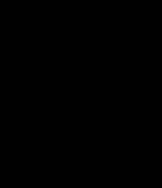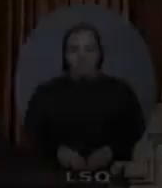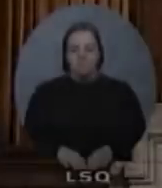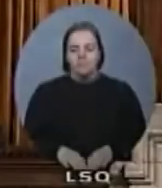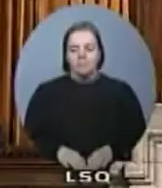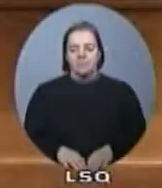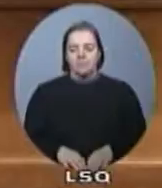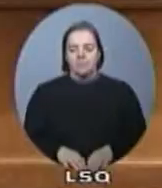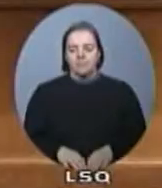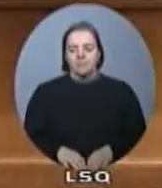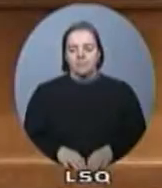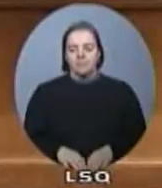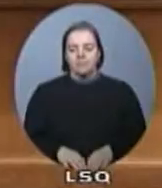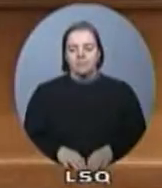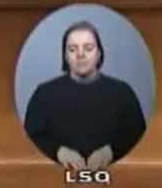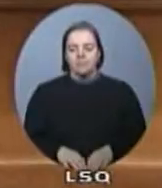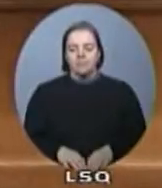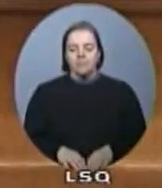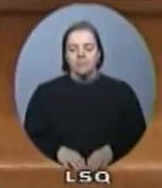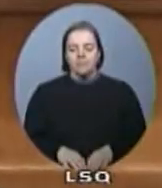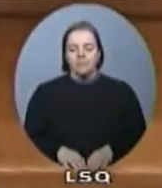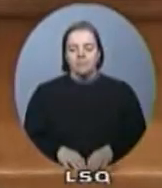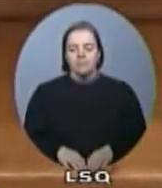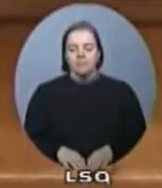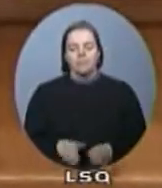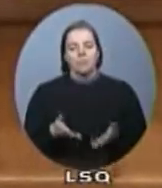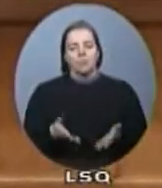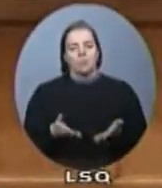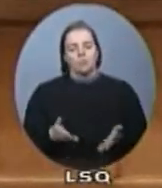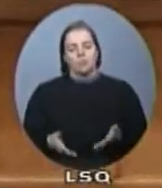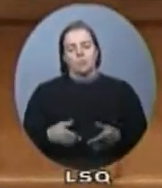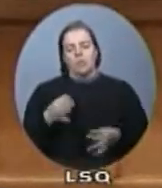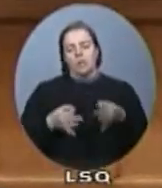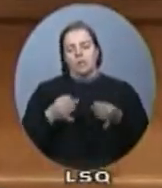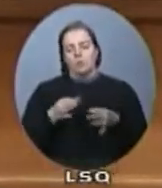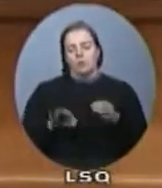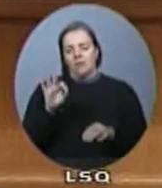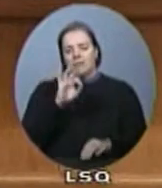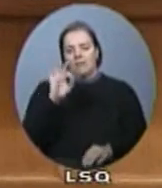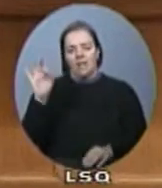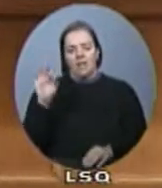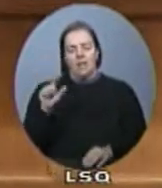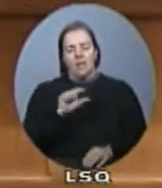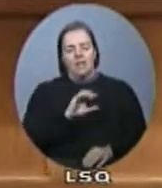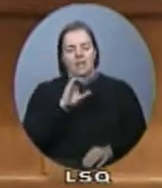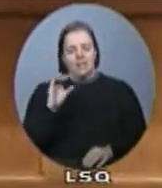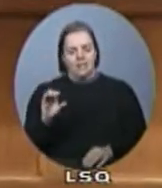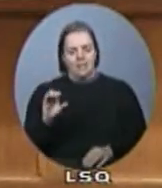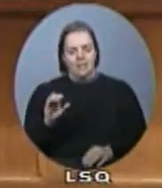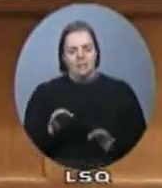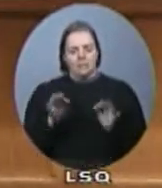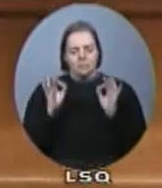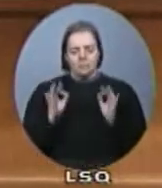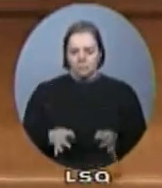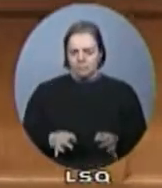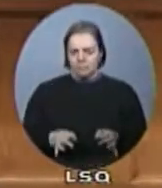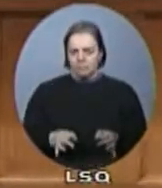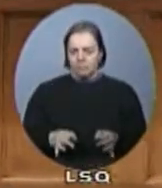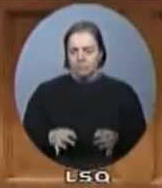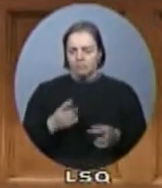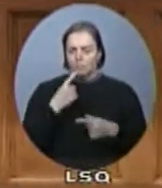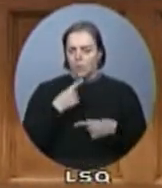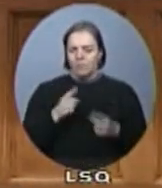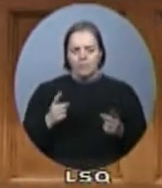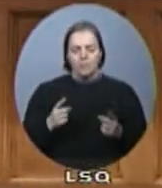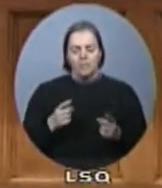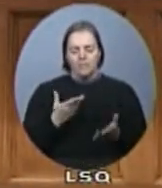Well, Mr. Speaker, today the Federal Court of Canada ruled to uphold the security certificate of Mr. Mohamed Harkat. In the reason for